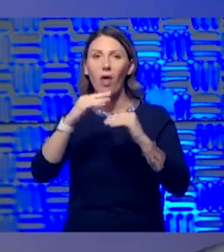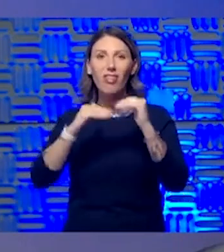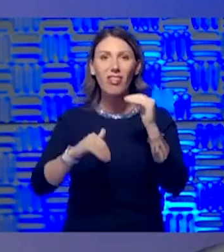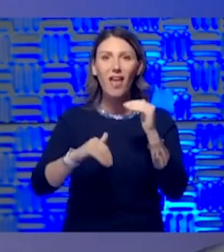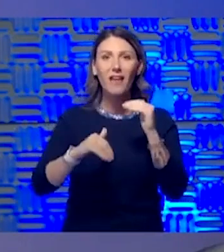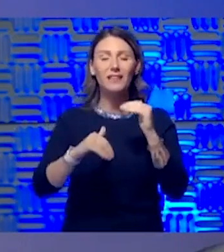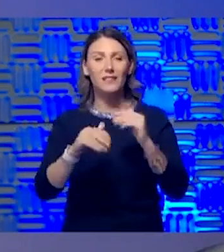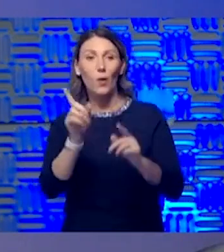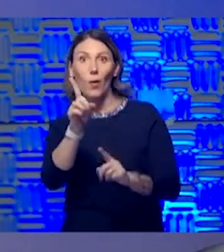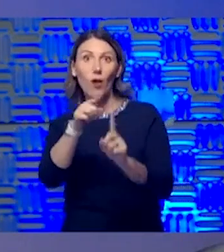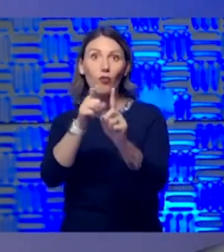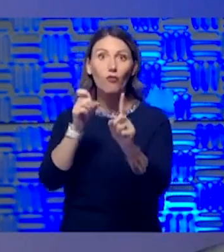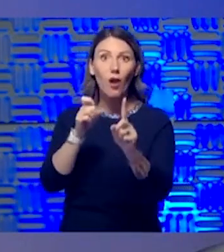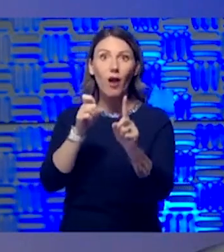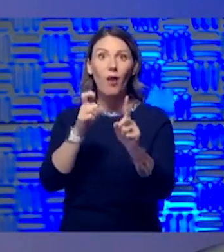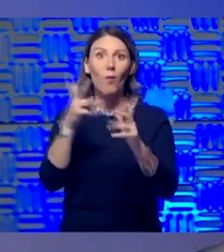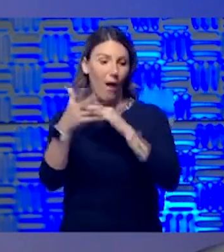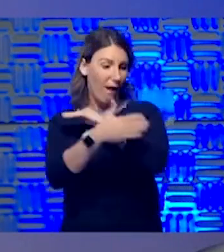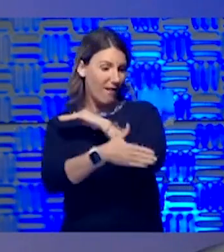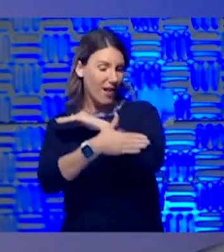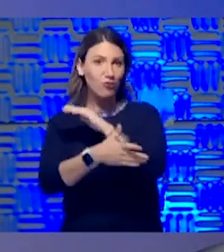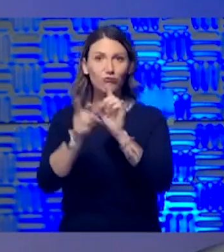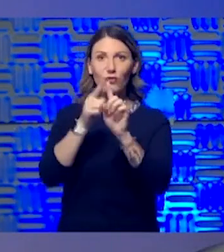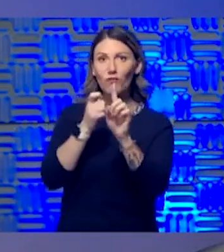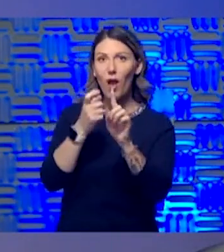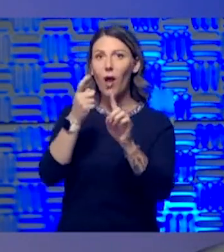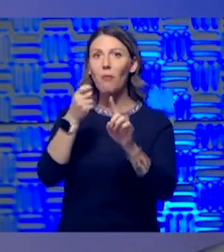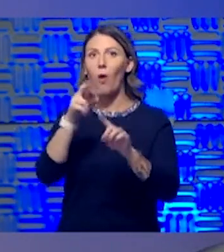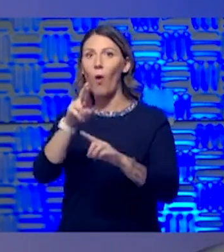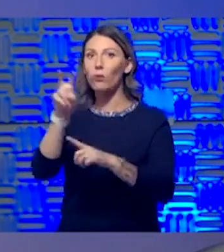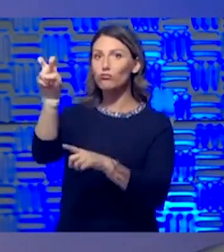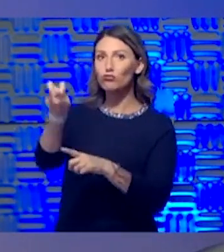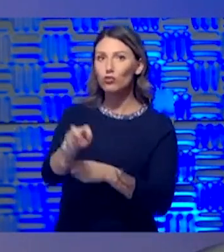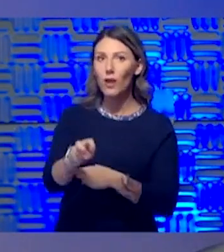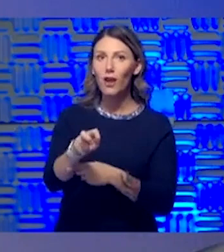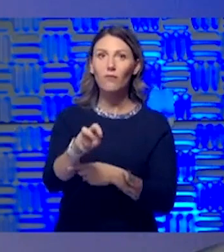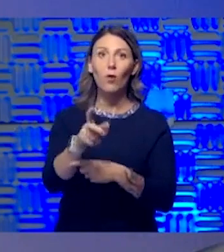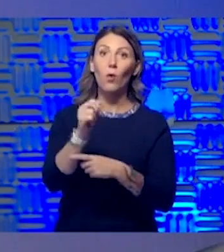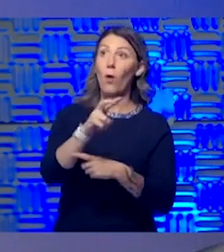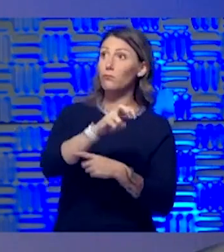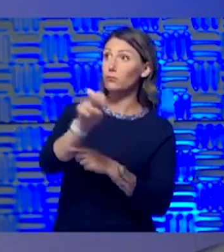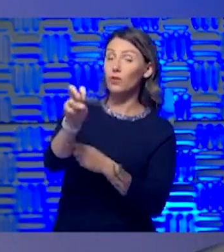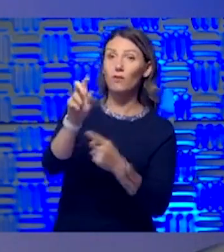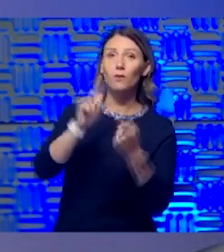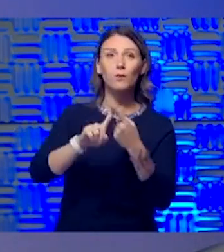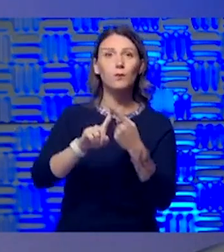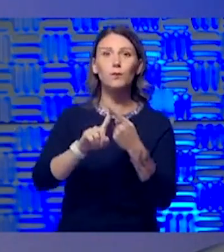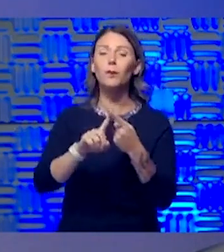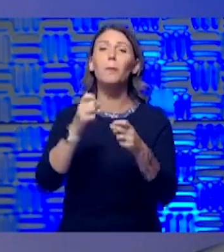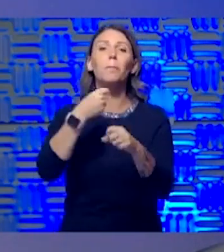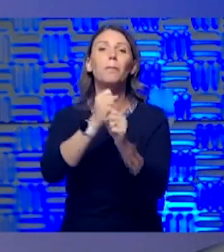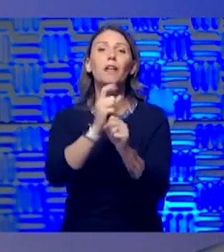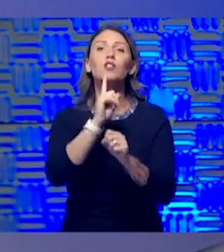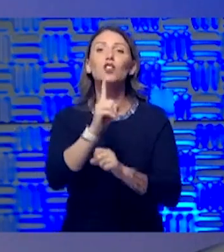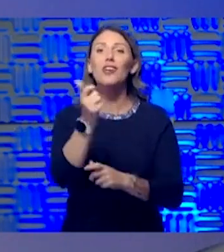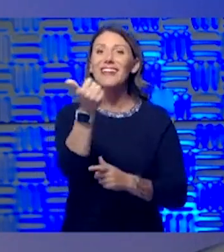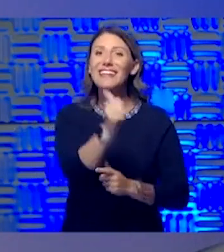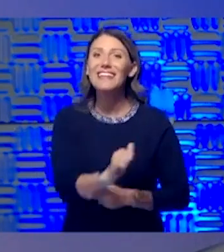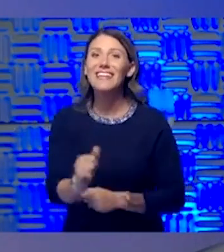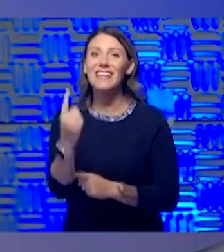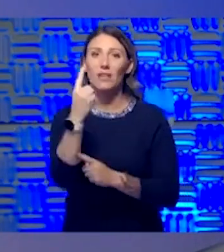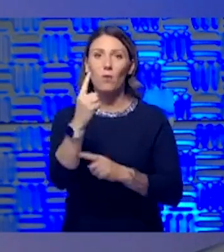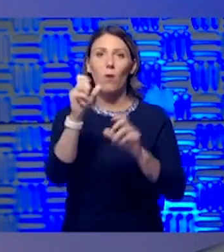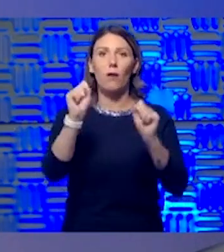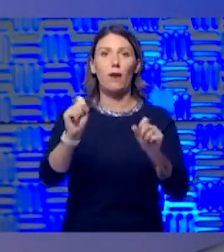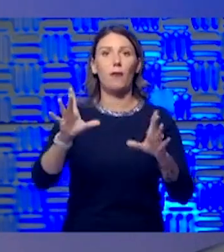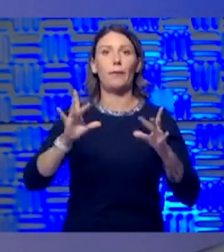country you live in or what country you came from or anything like that. So we need to make sure that anybody on this planet is susceptible to this